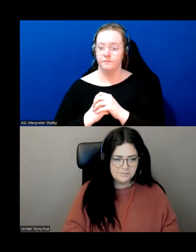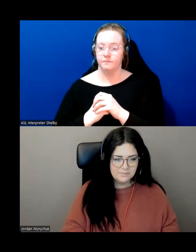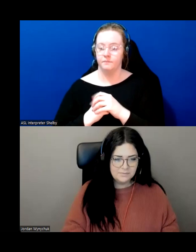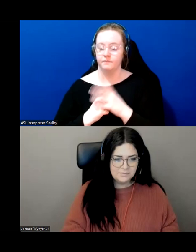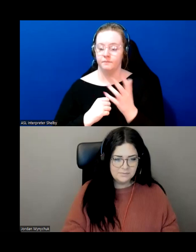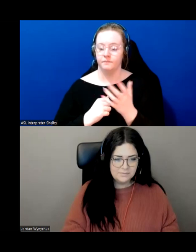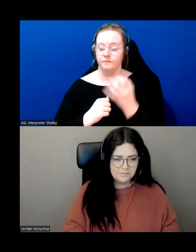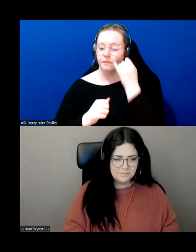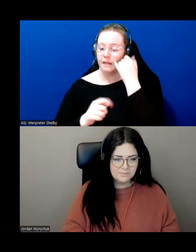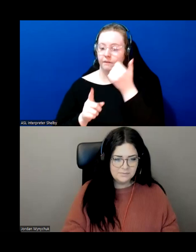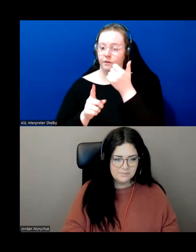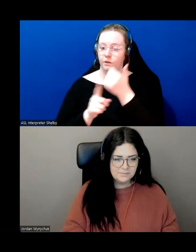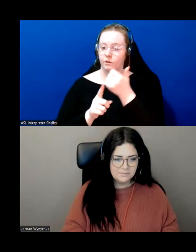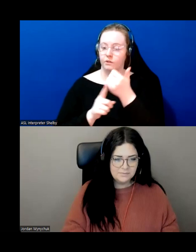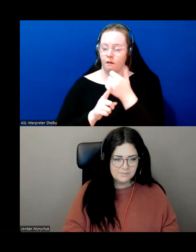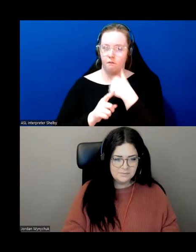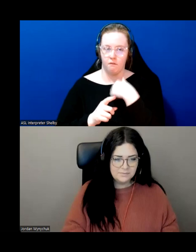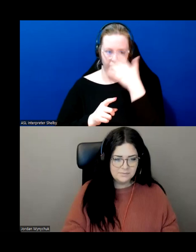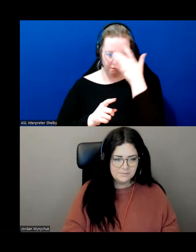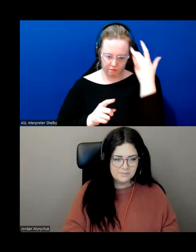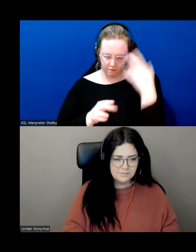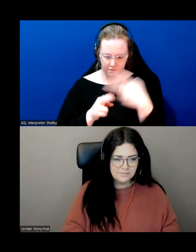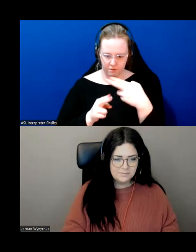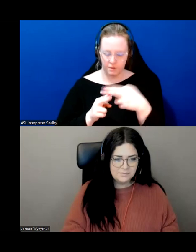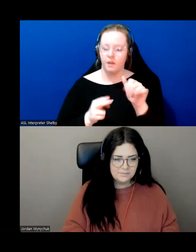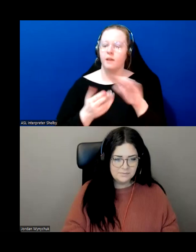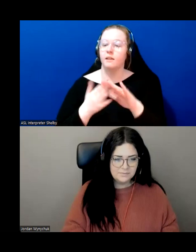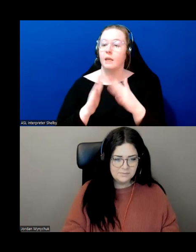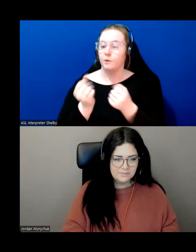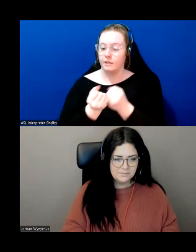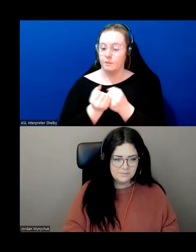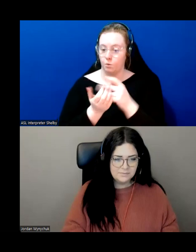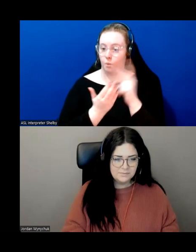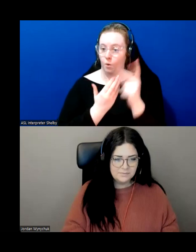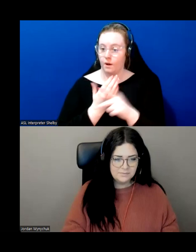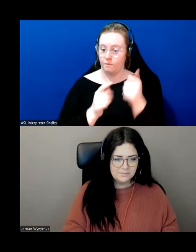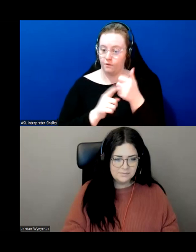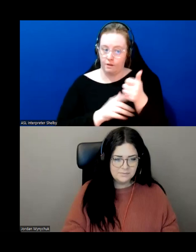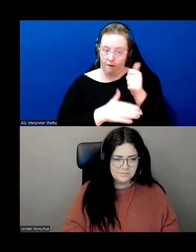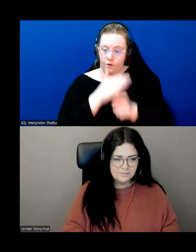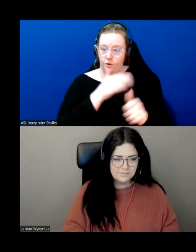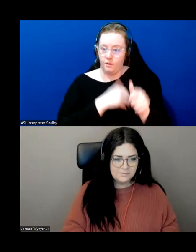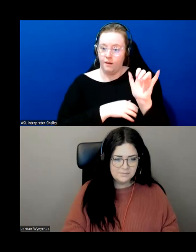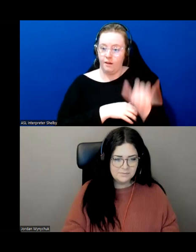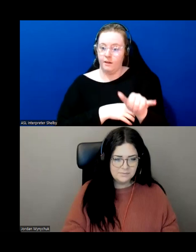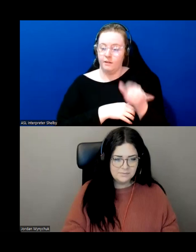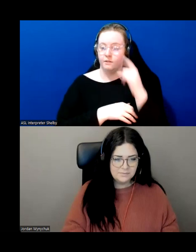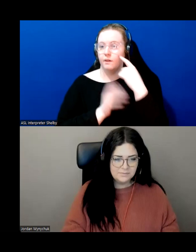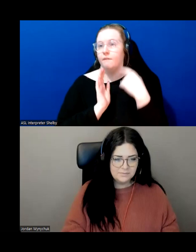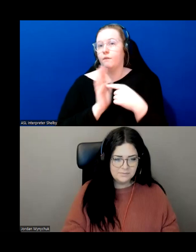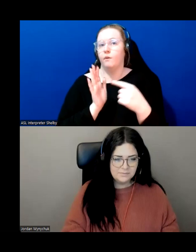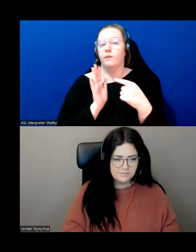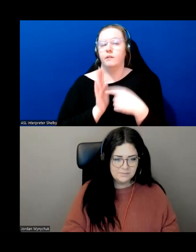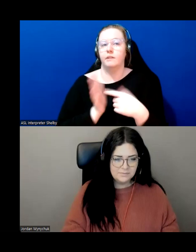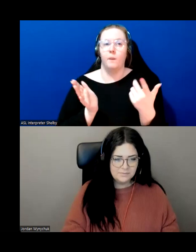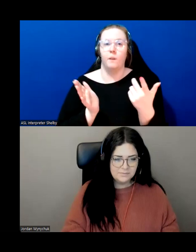community supports program my mom in blank that time sorry with the community supports program and you're you have say for example you're paying a